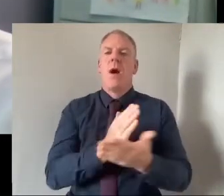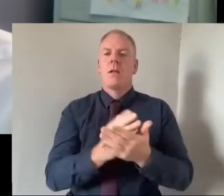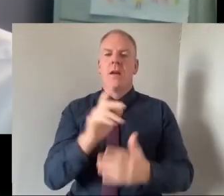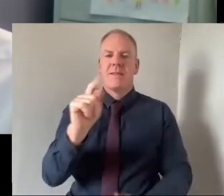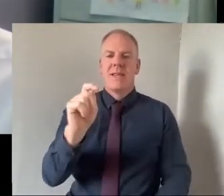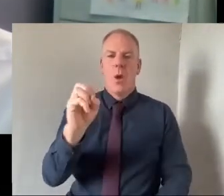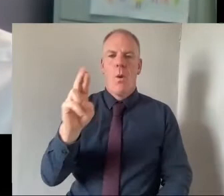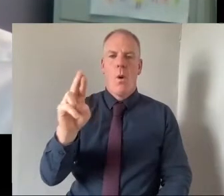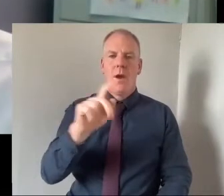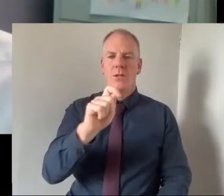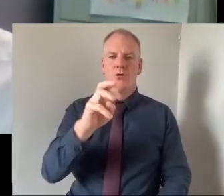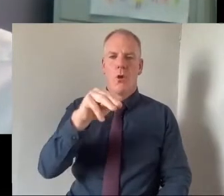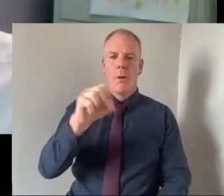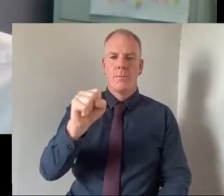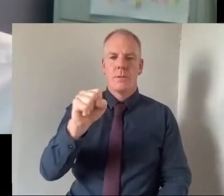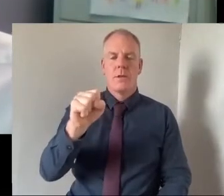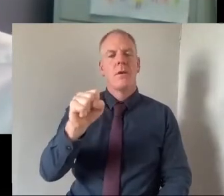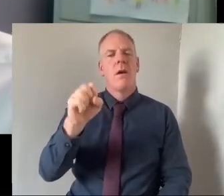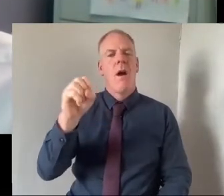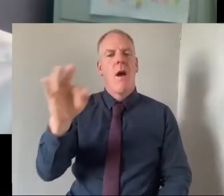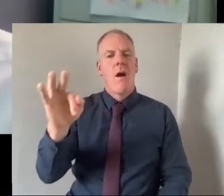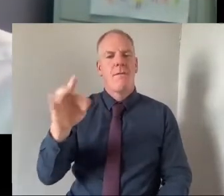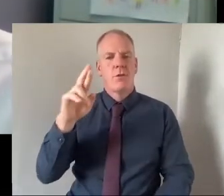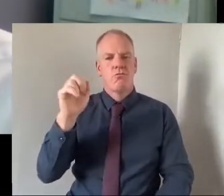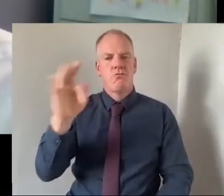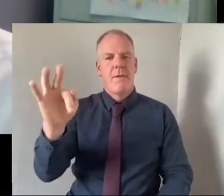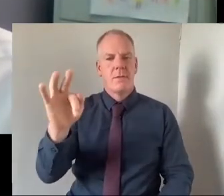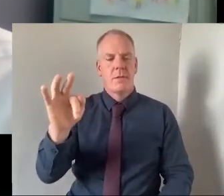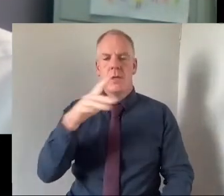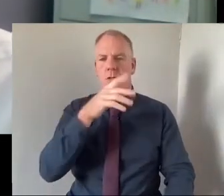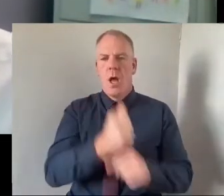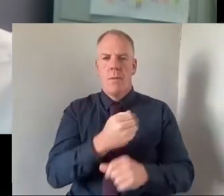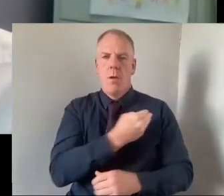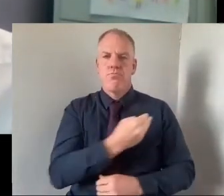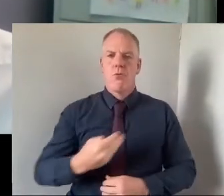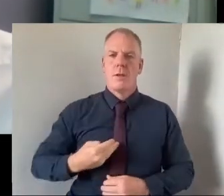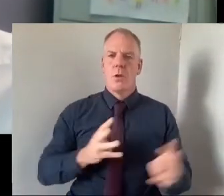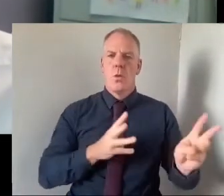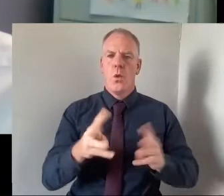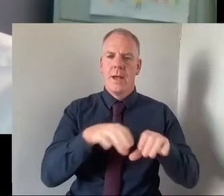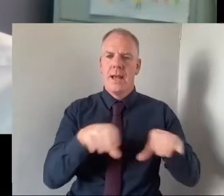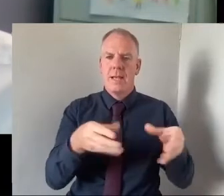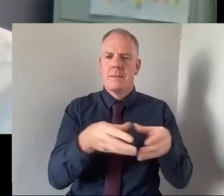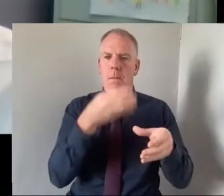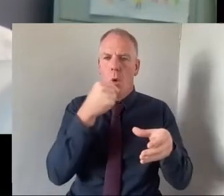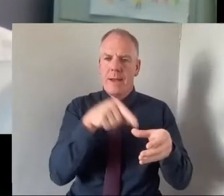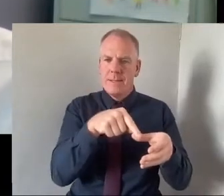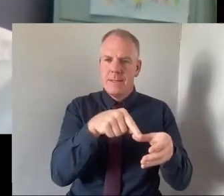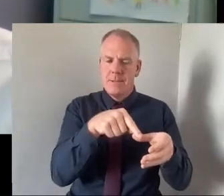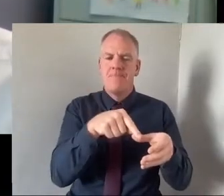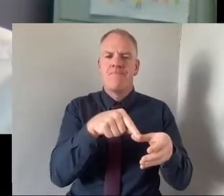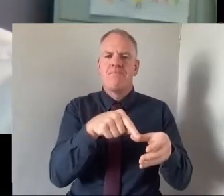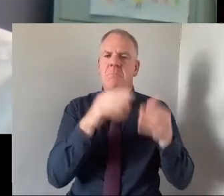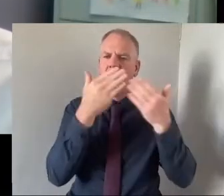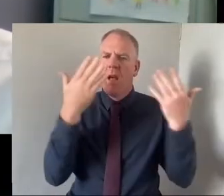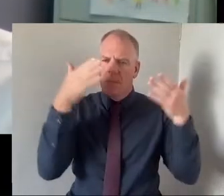asked us to focus specifically on Protestant working-class boys and there's been a lot of focus